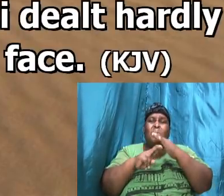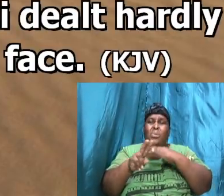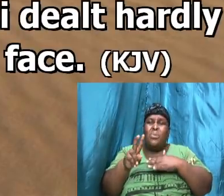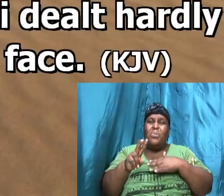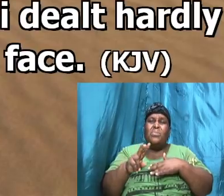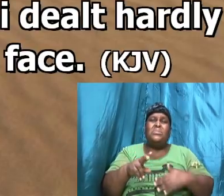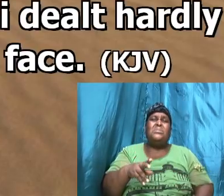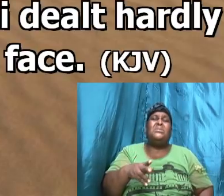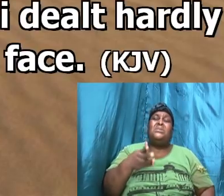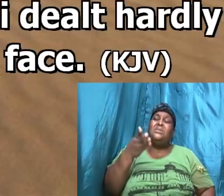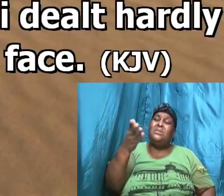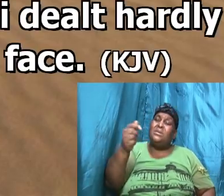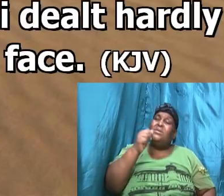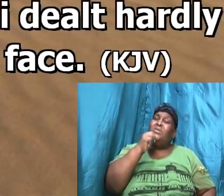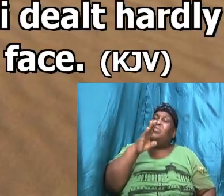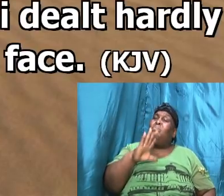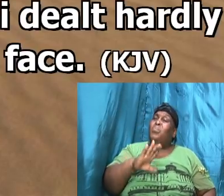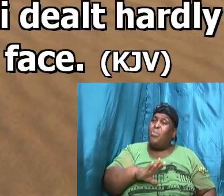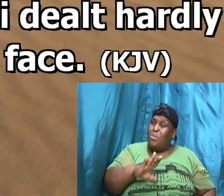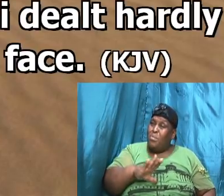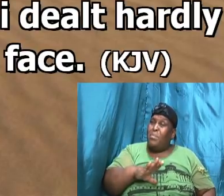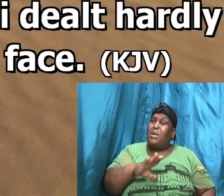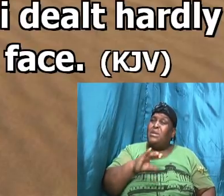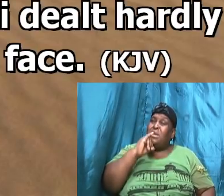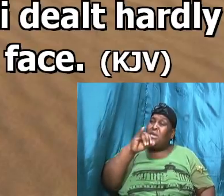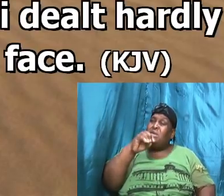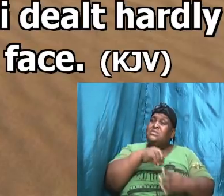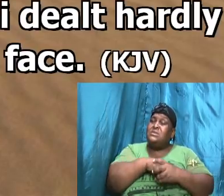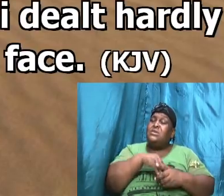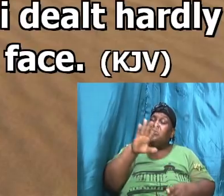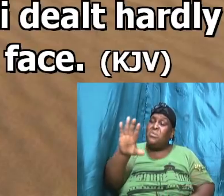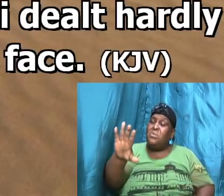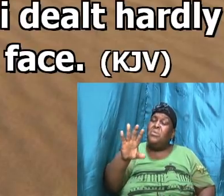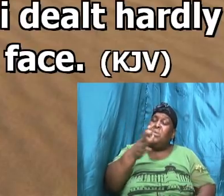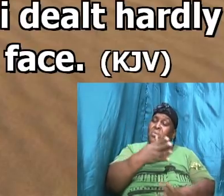behold thy maid is in thy hand